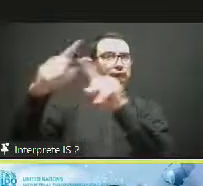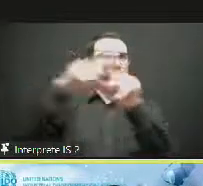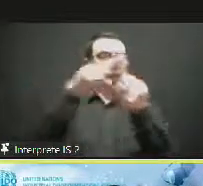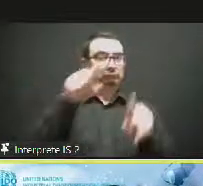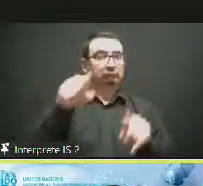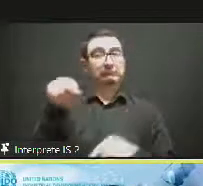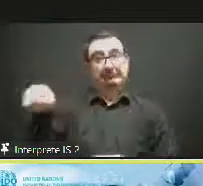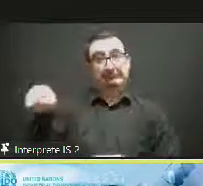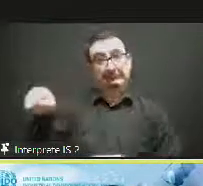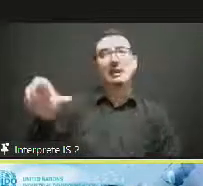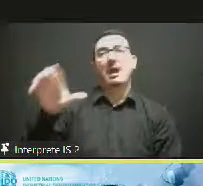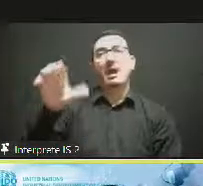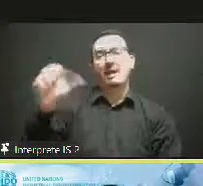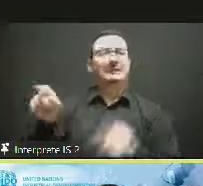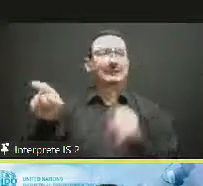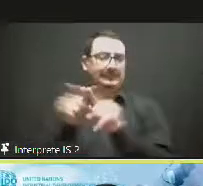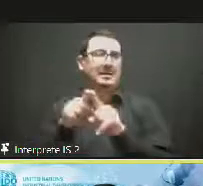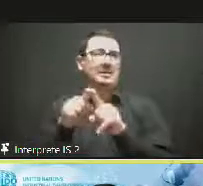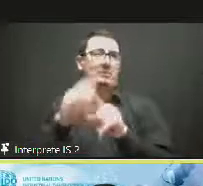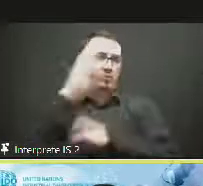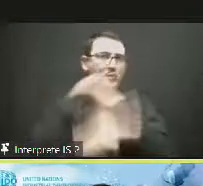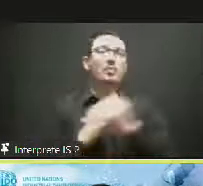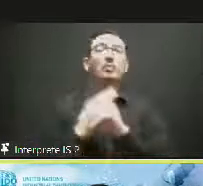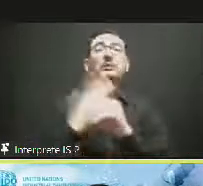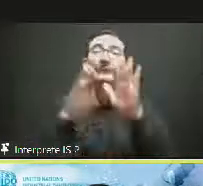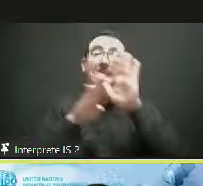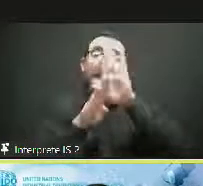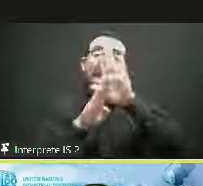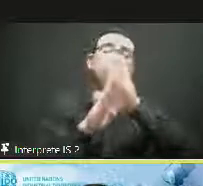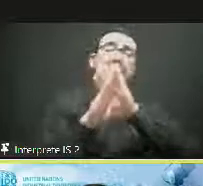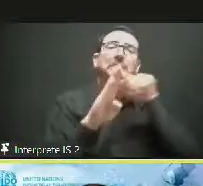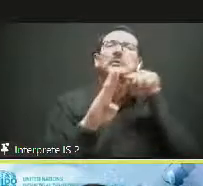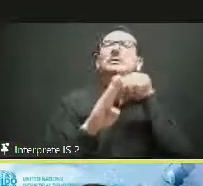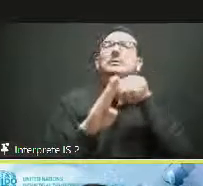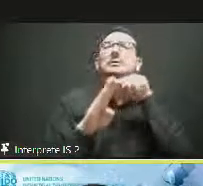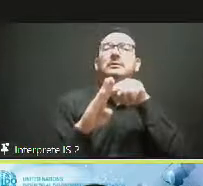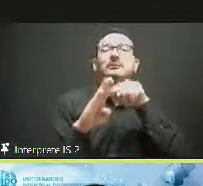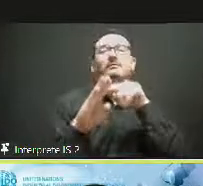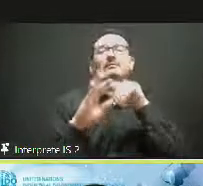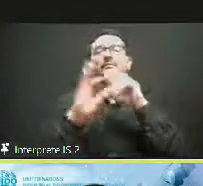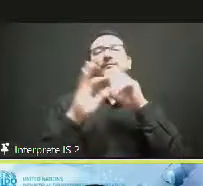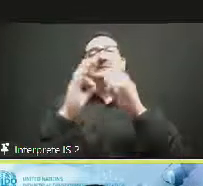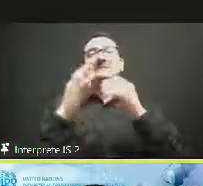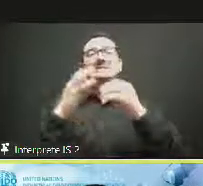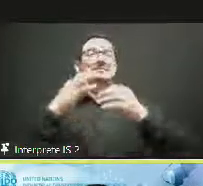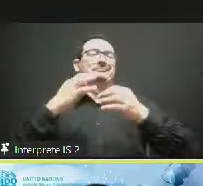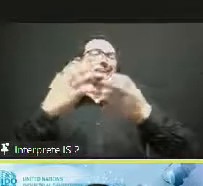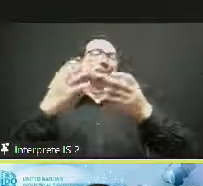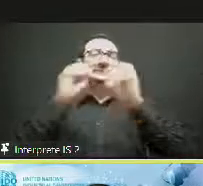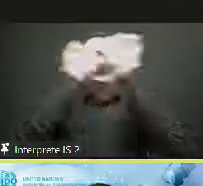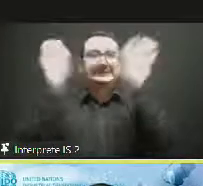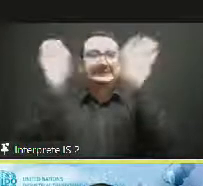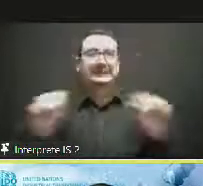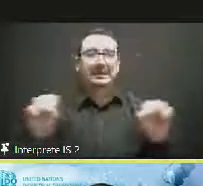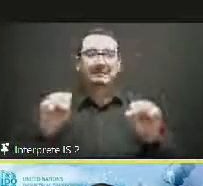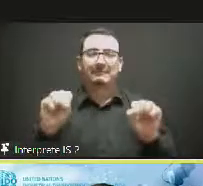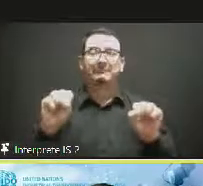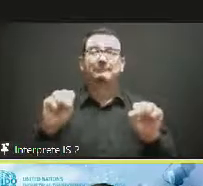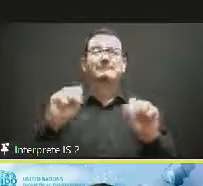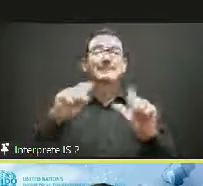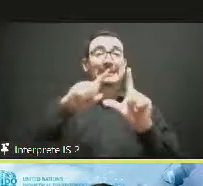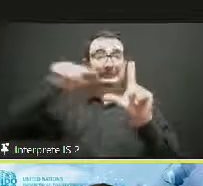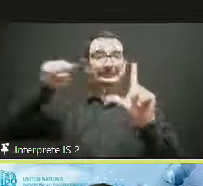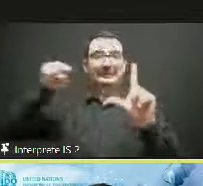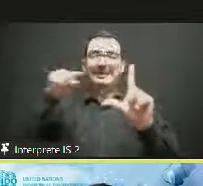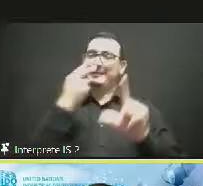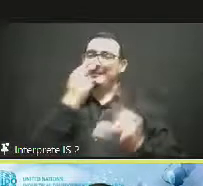system of statistics to capture, particularly the creative industry sector. So this is an area where